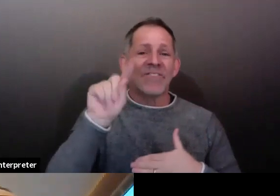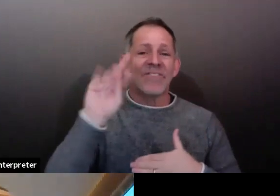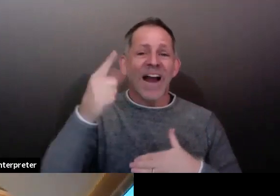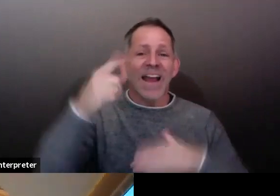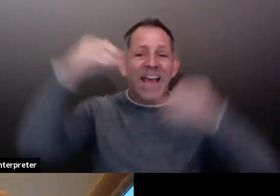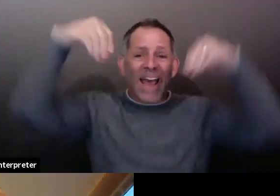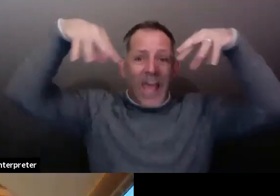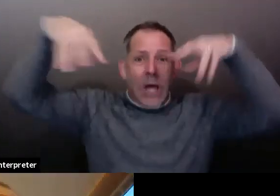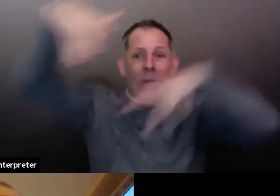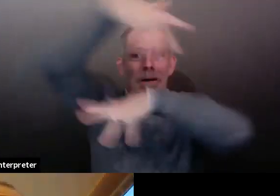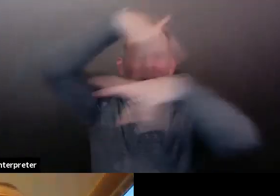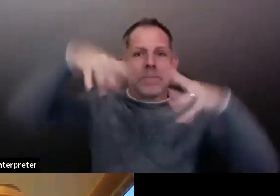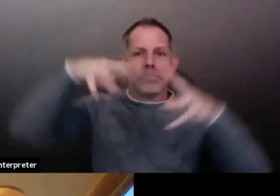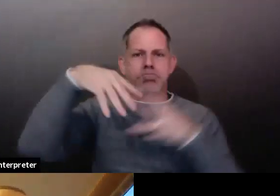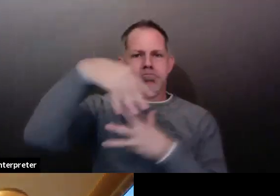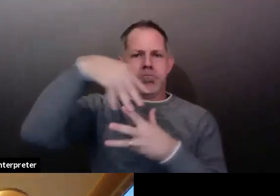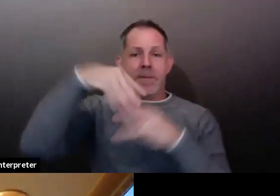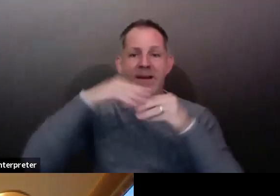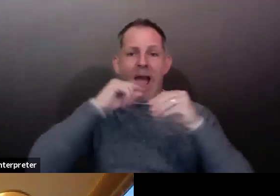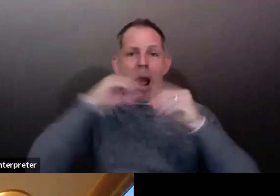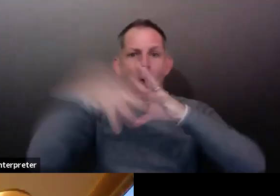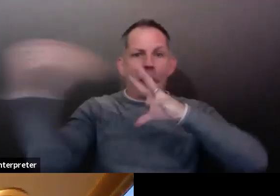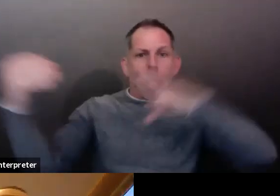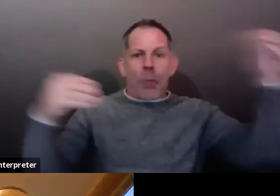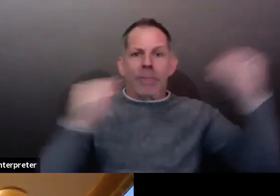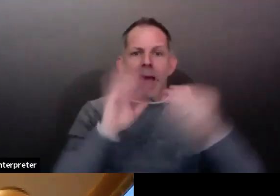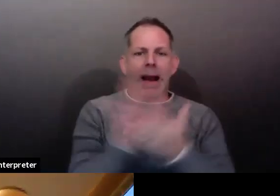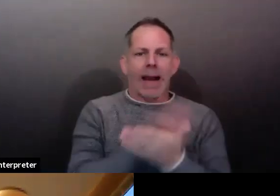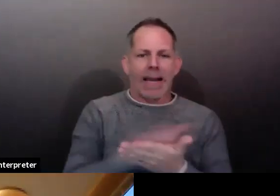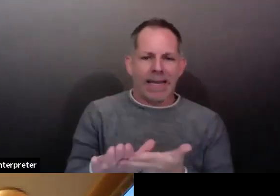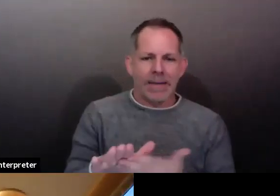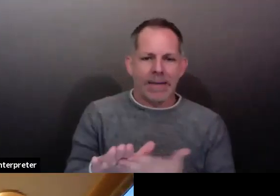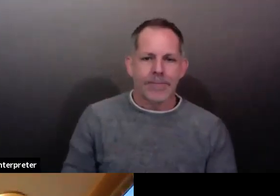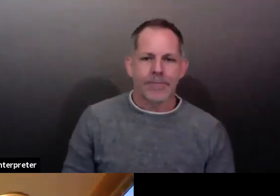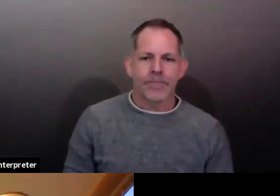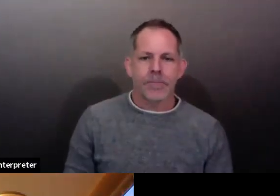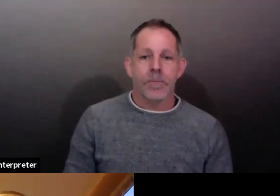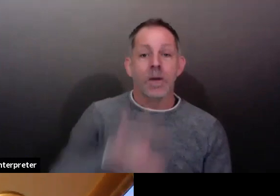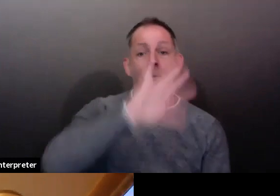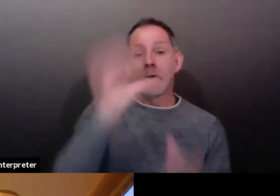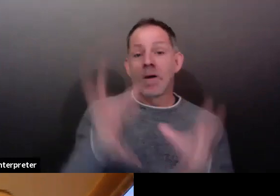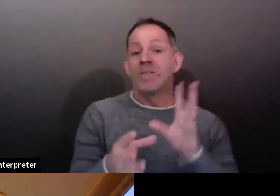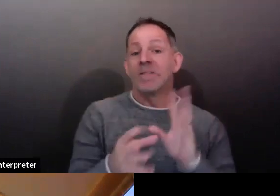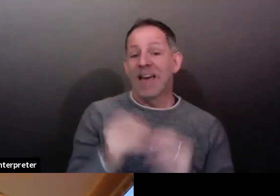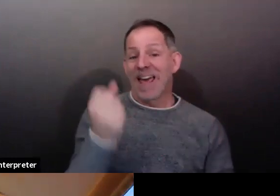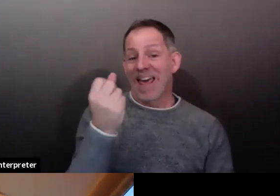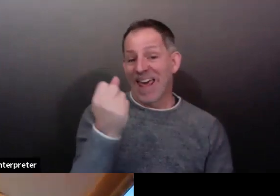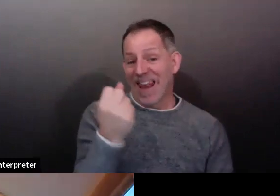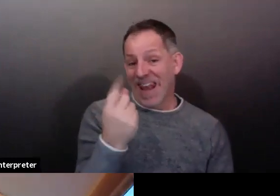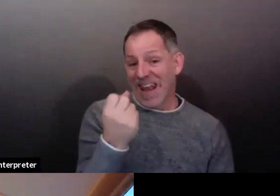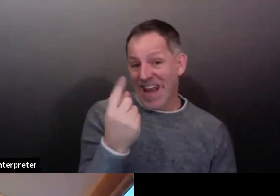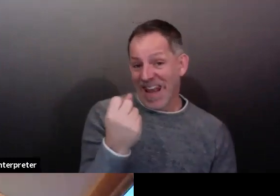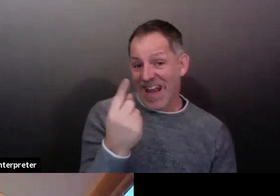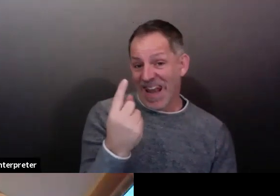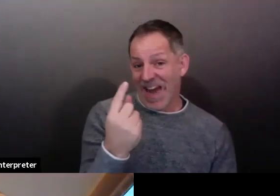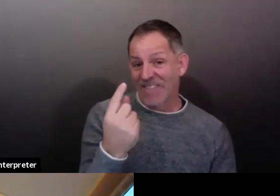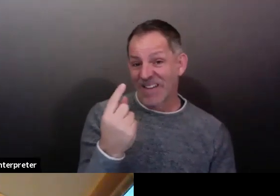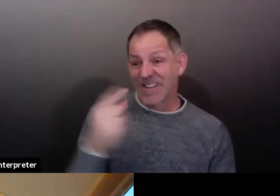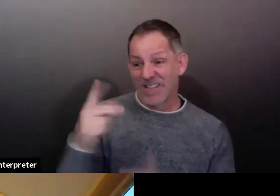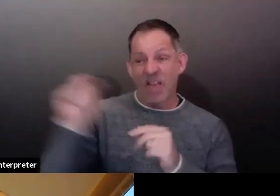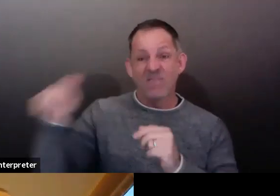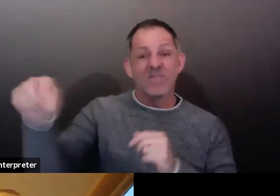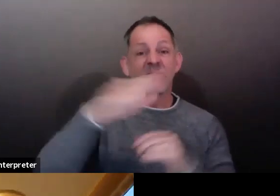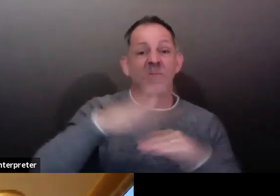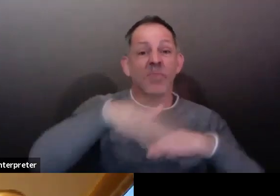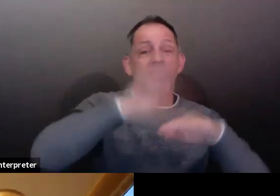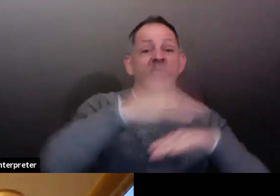We've got, I think, 11 11 facilities now with one or more cases that we're working with. Regarding